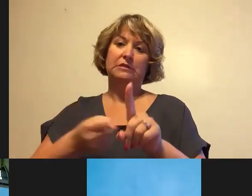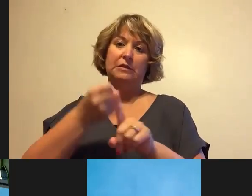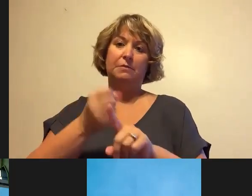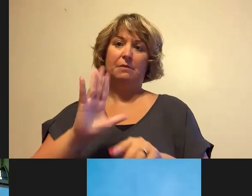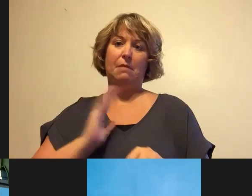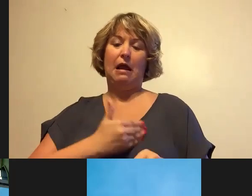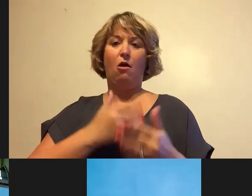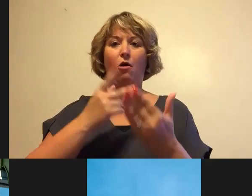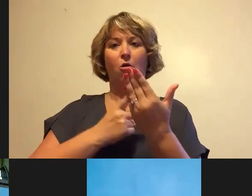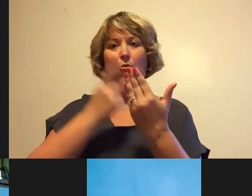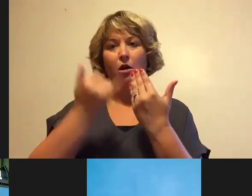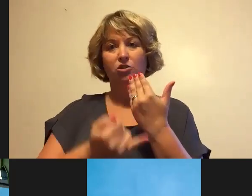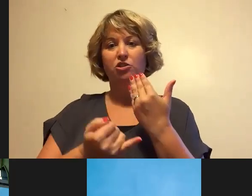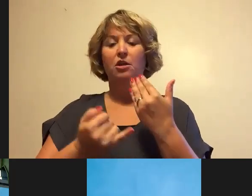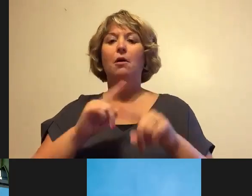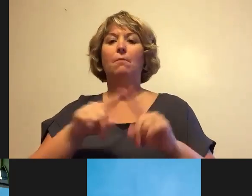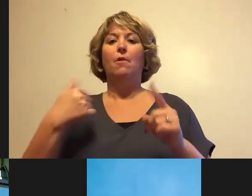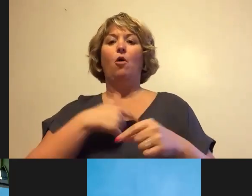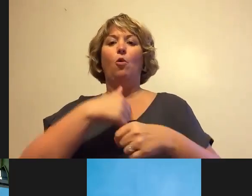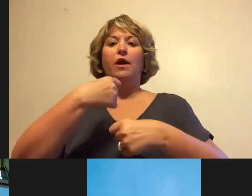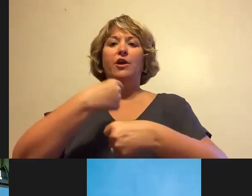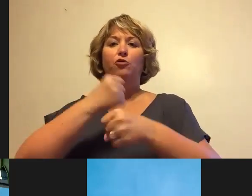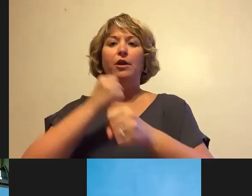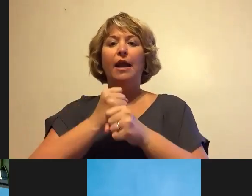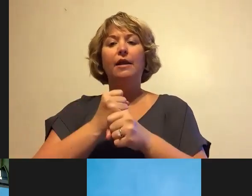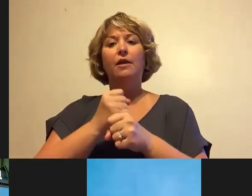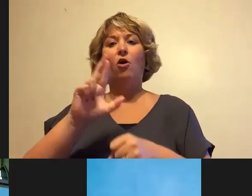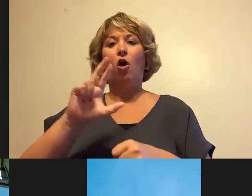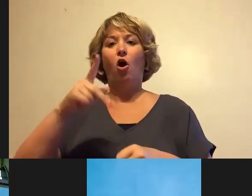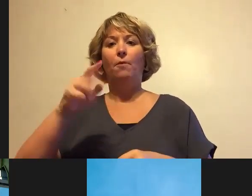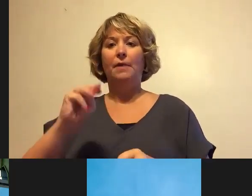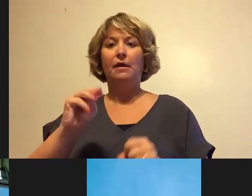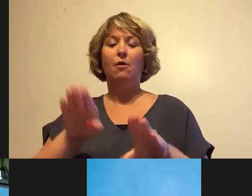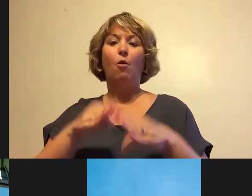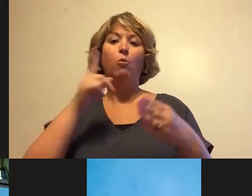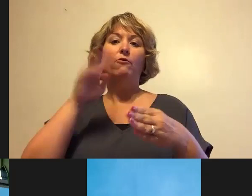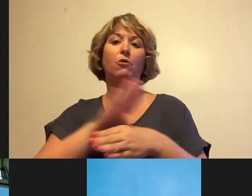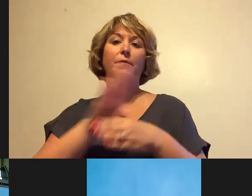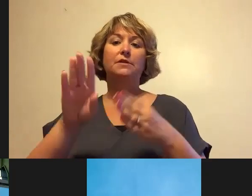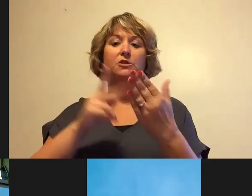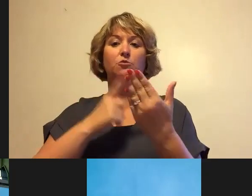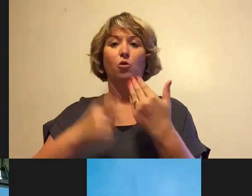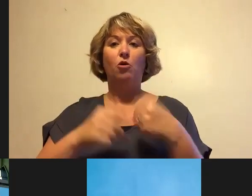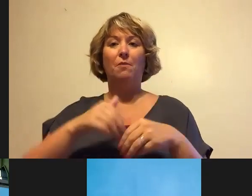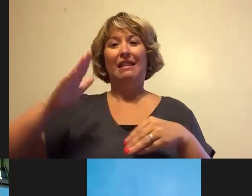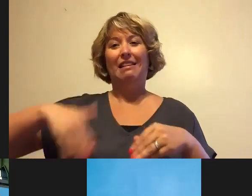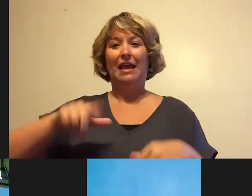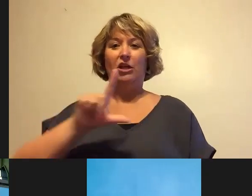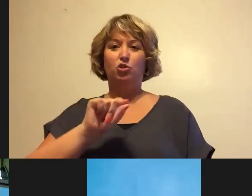footprint, we created the RPM Open for Business program in late 2020. That includes